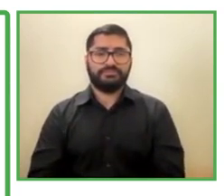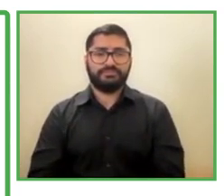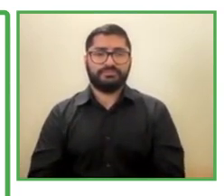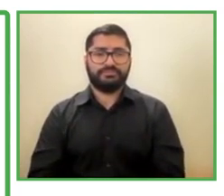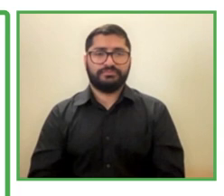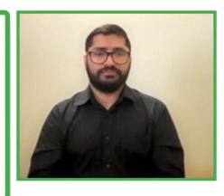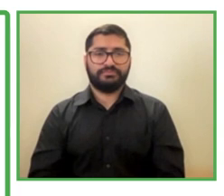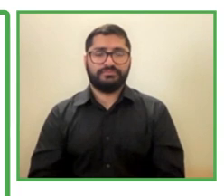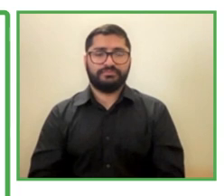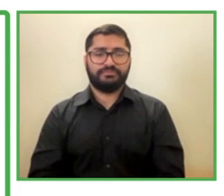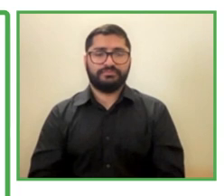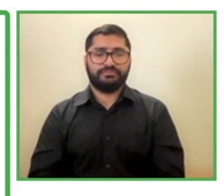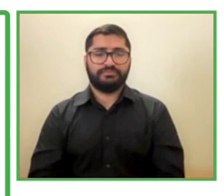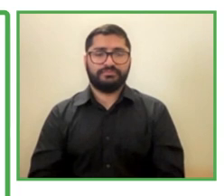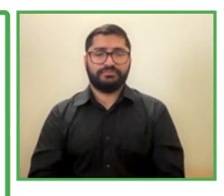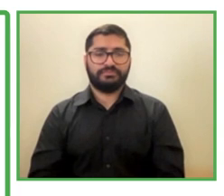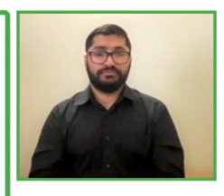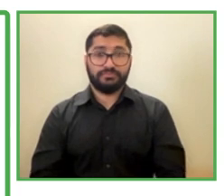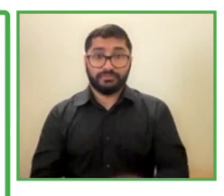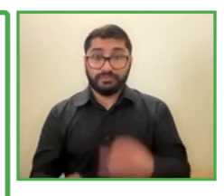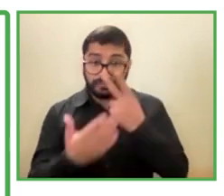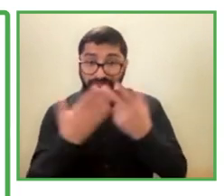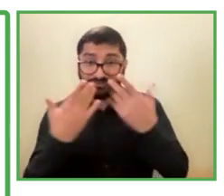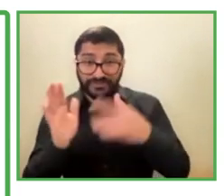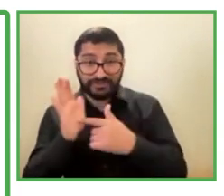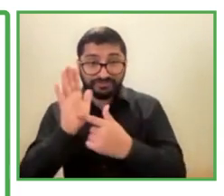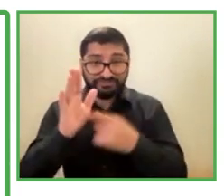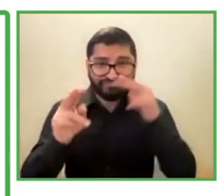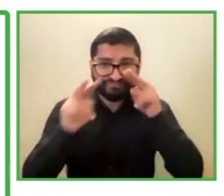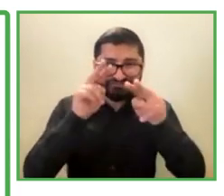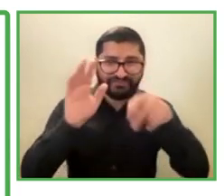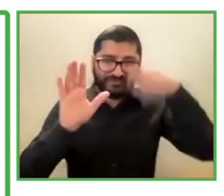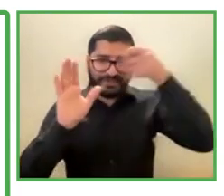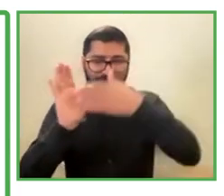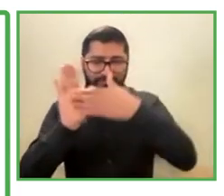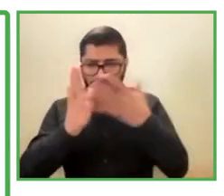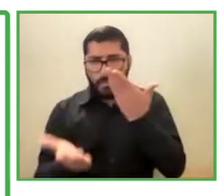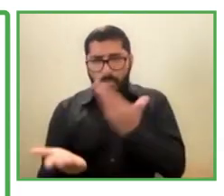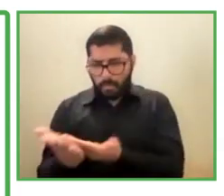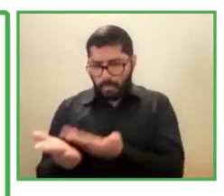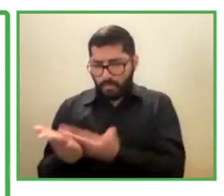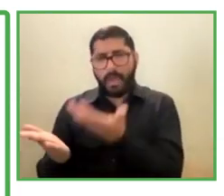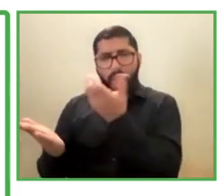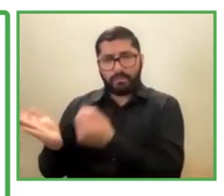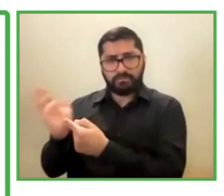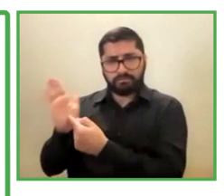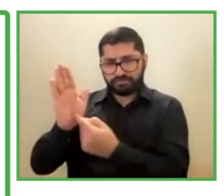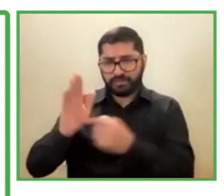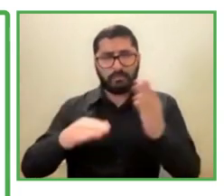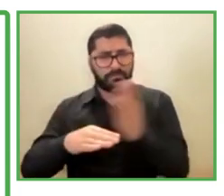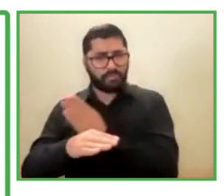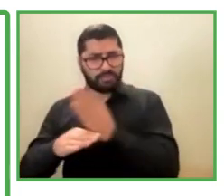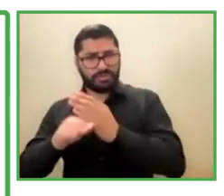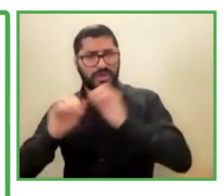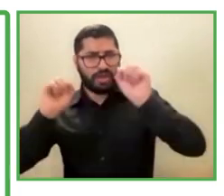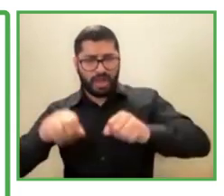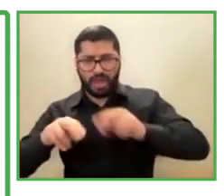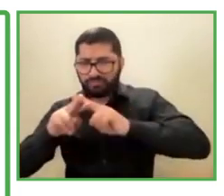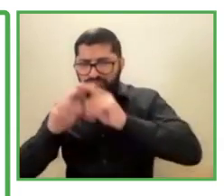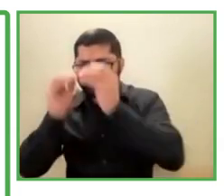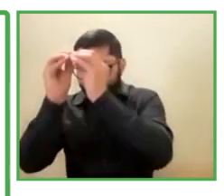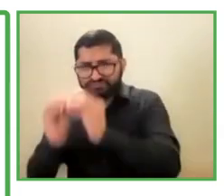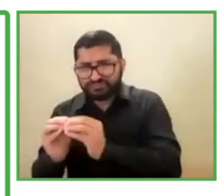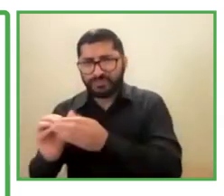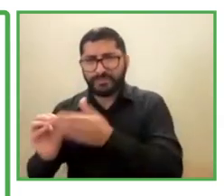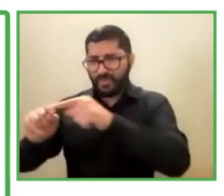Well, as you were able to see, what we look for as a company is to create spaces for